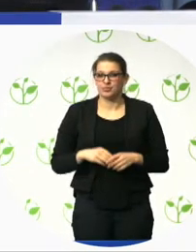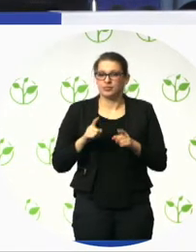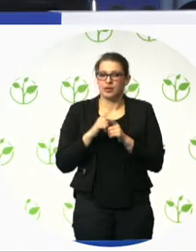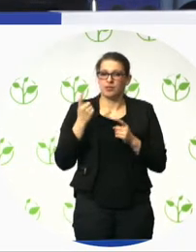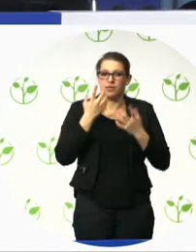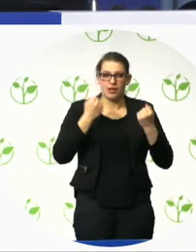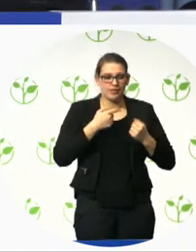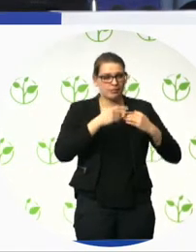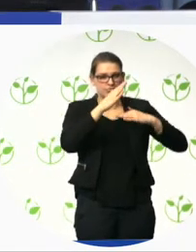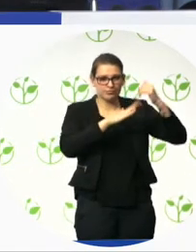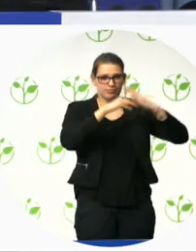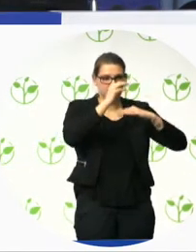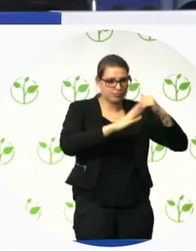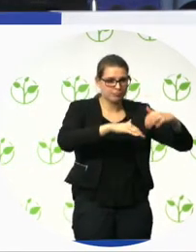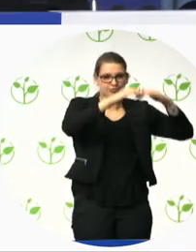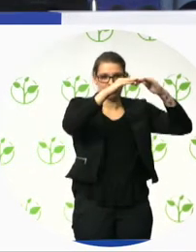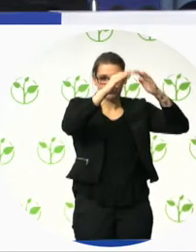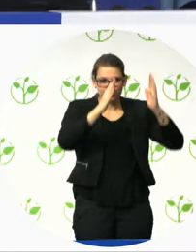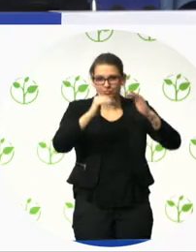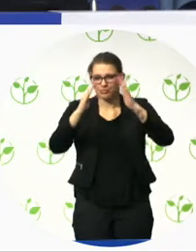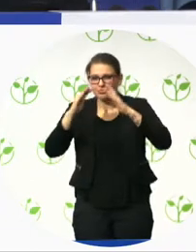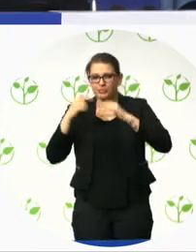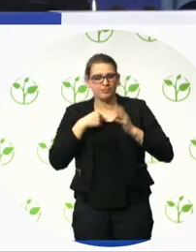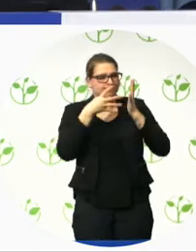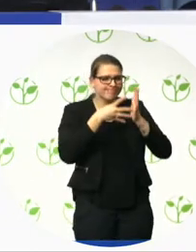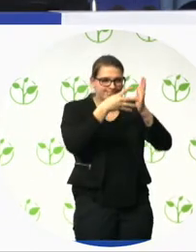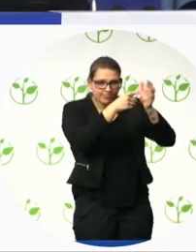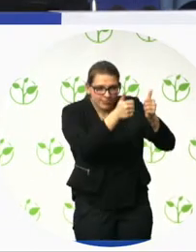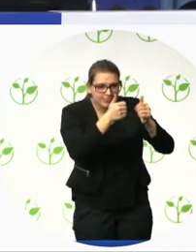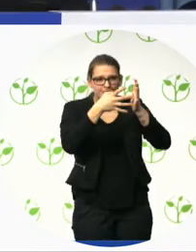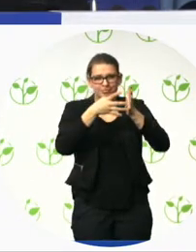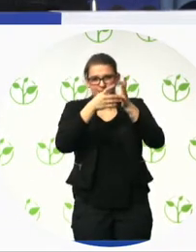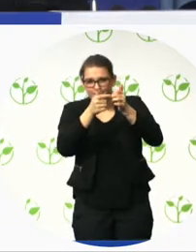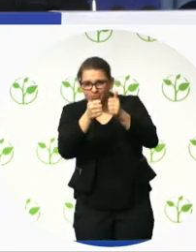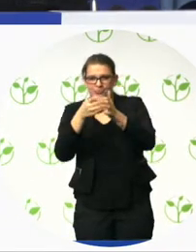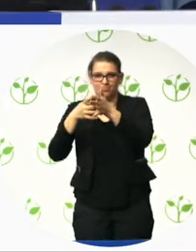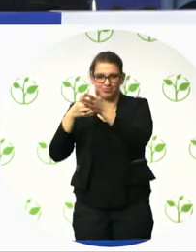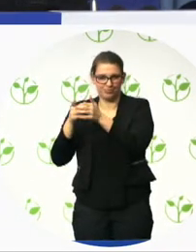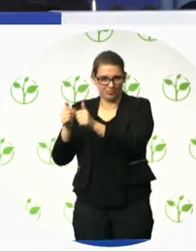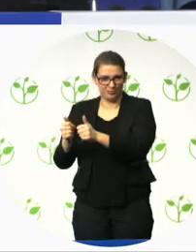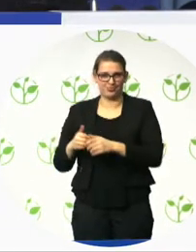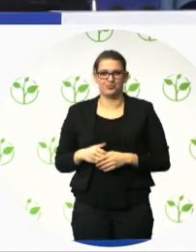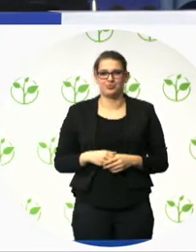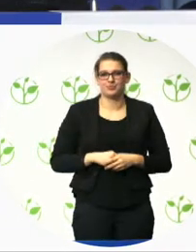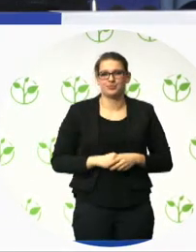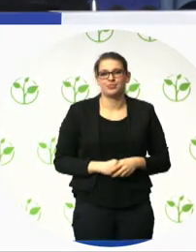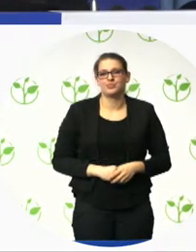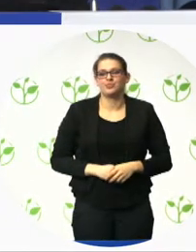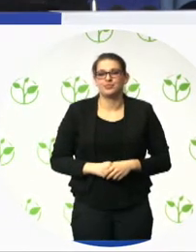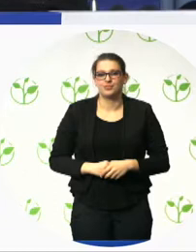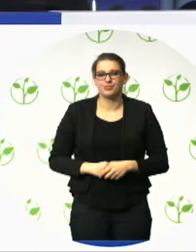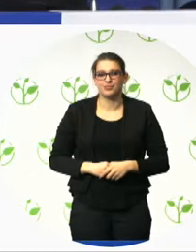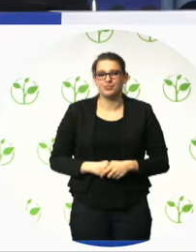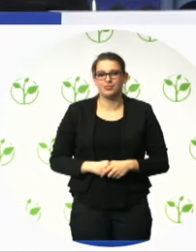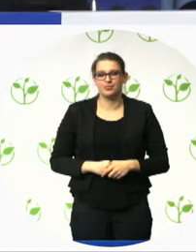It also allowed us to embed the procurement element between the equipment, the workstations, the technology, everything involved. We got